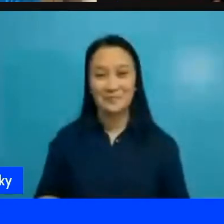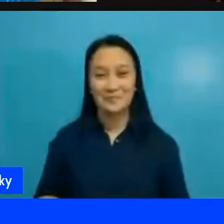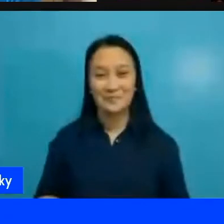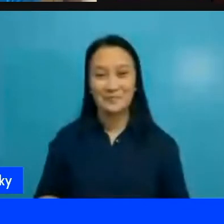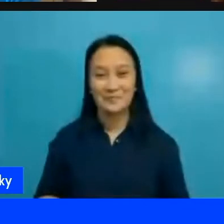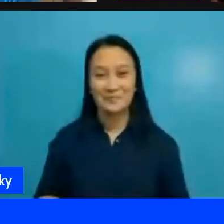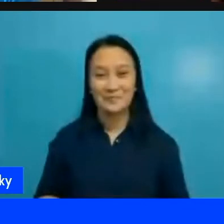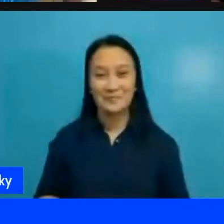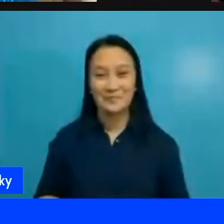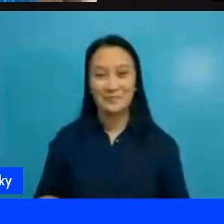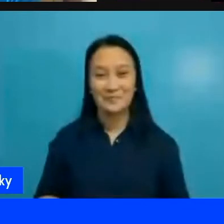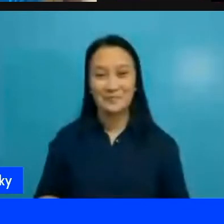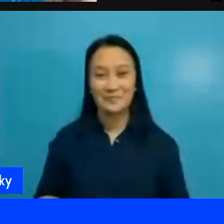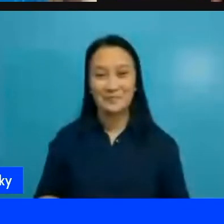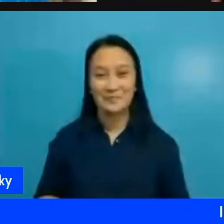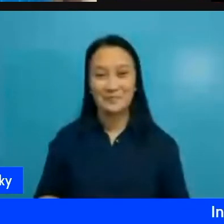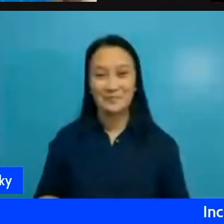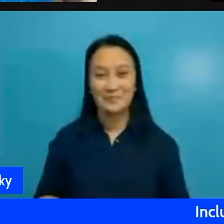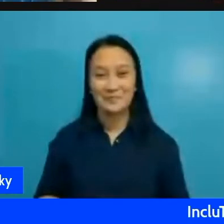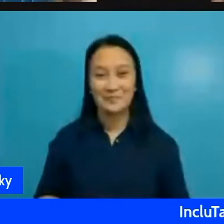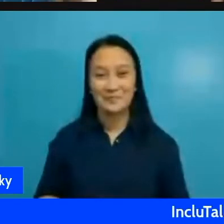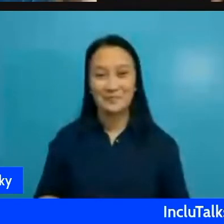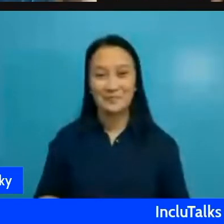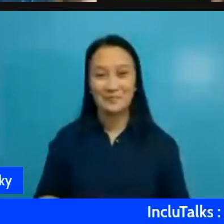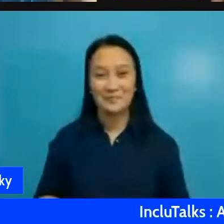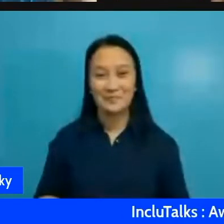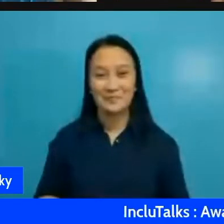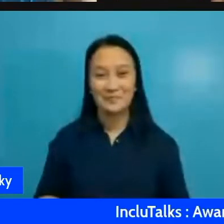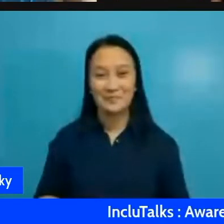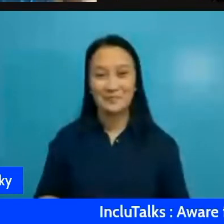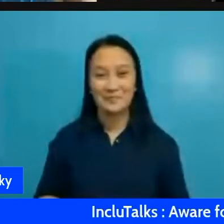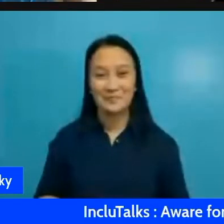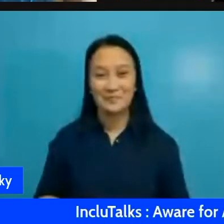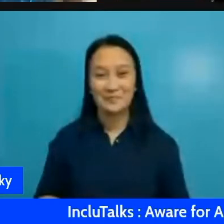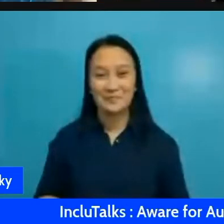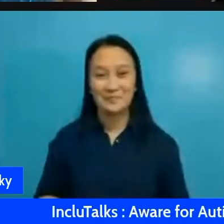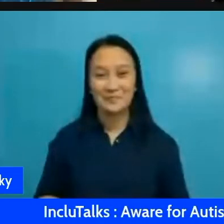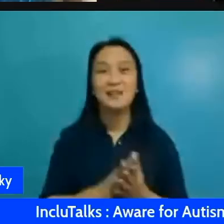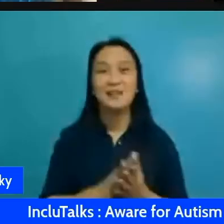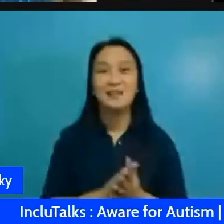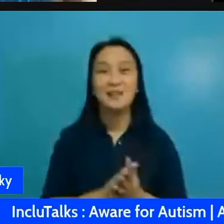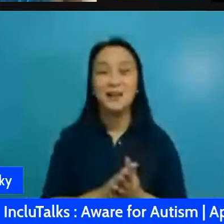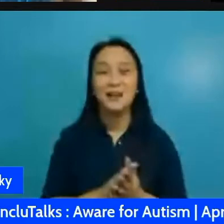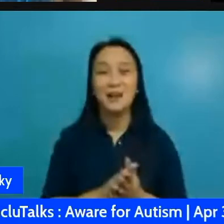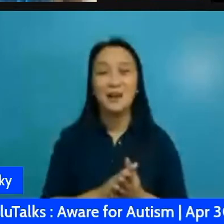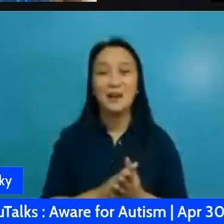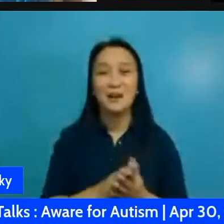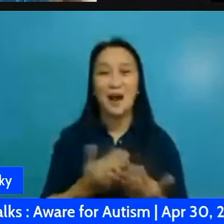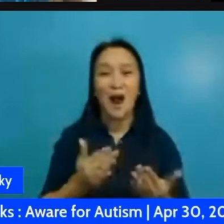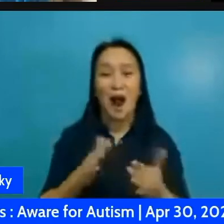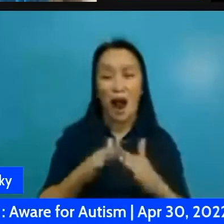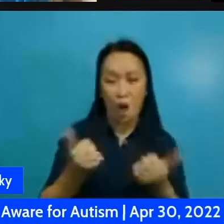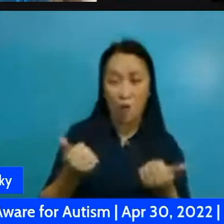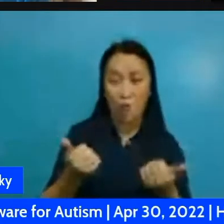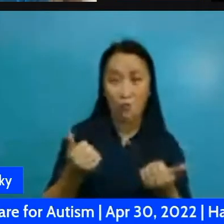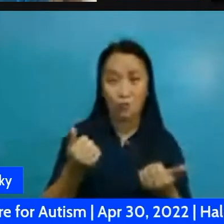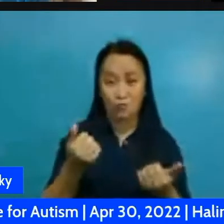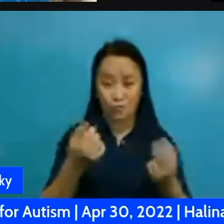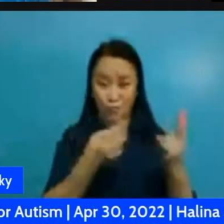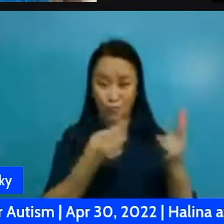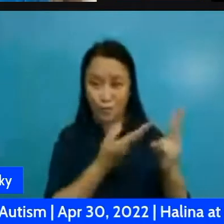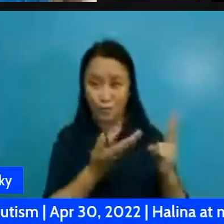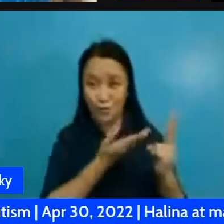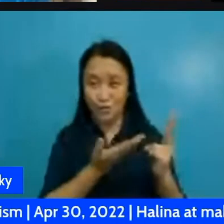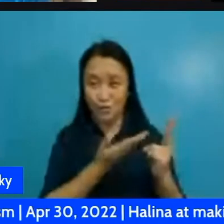yung interaction between them dito naman pinakita yung interaction nila with other people outside their home diba